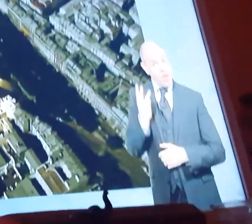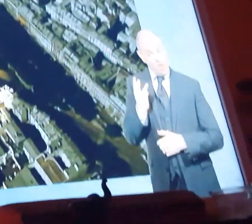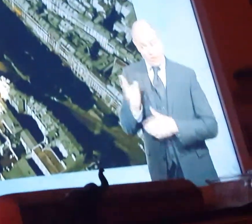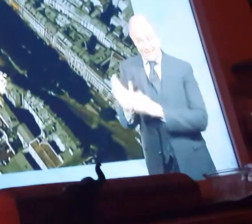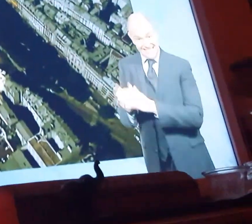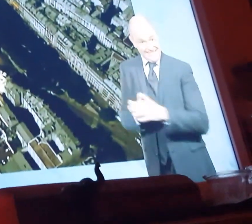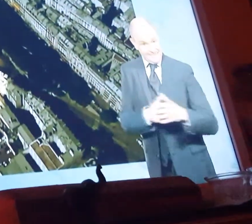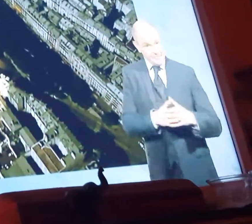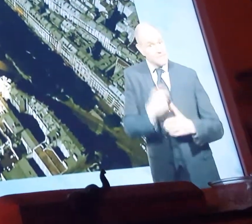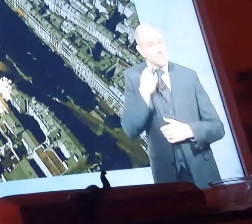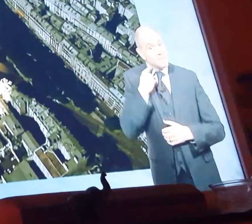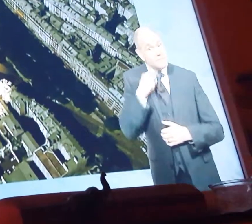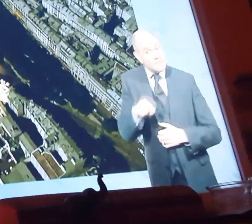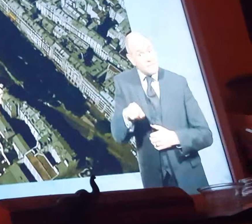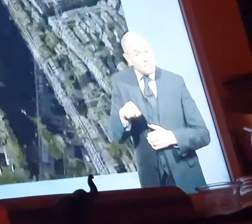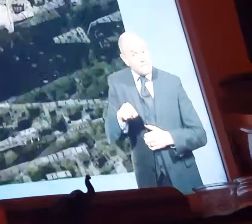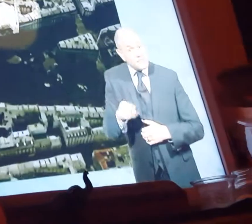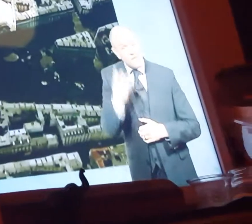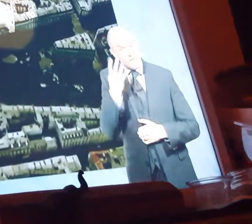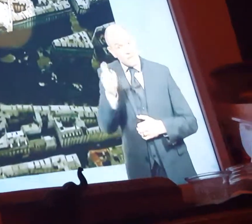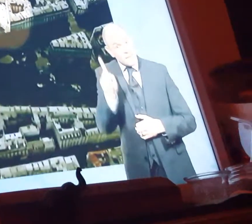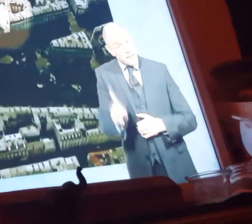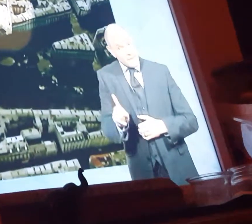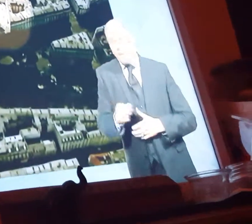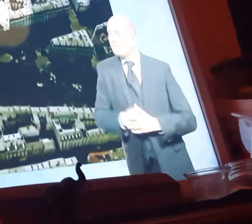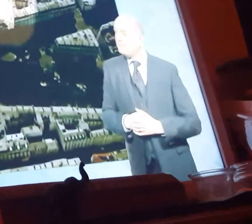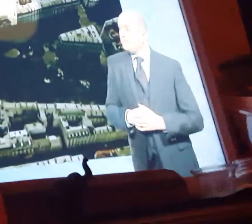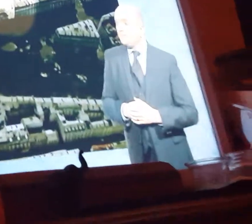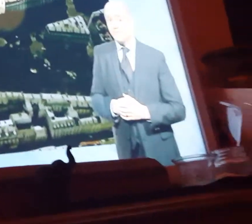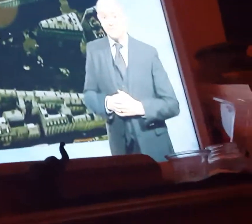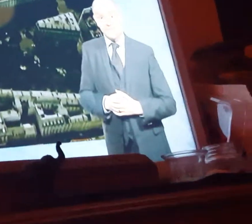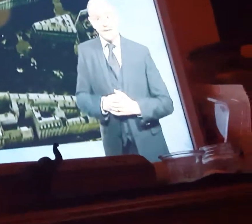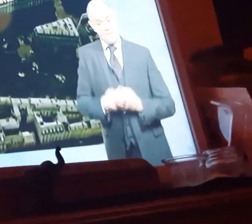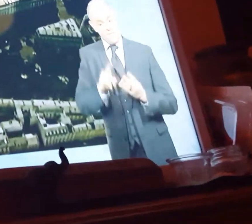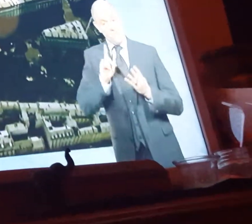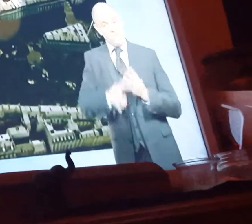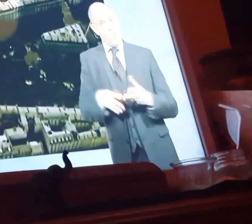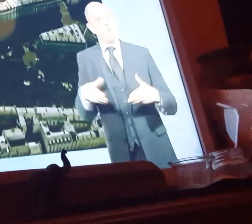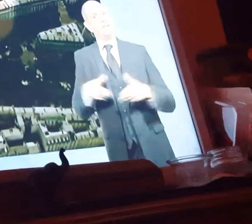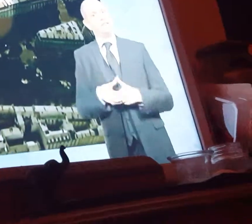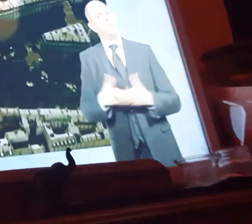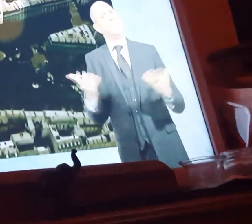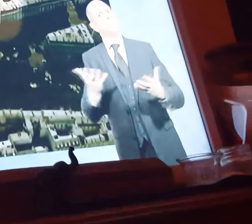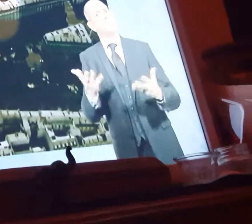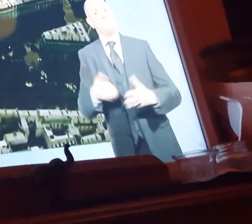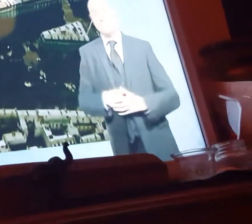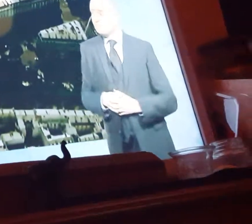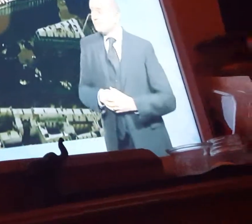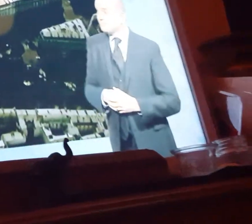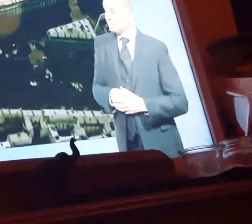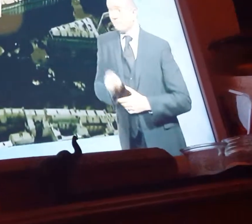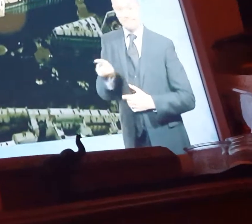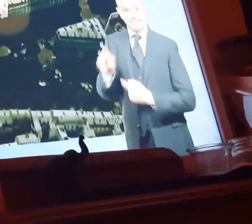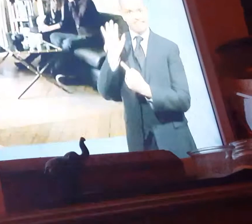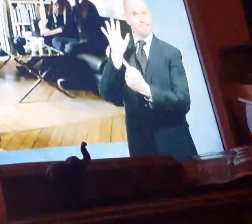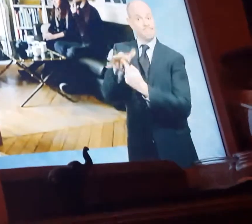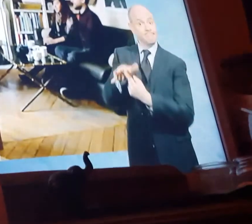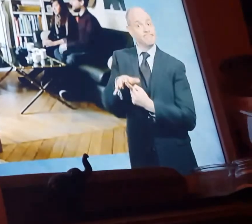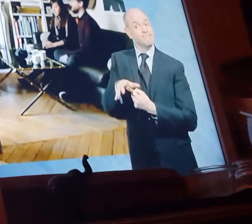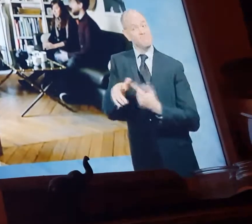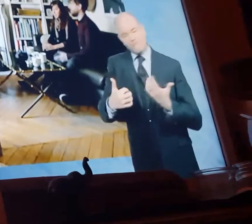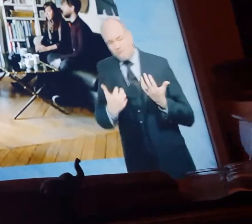third team walk through the front doors of the Batacol Music Hall, where Michael and Sarah are dancing